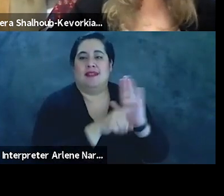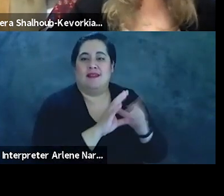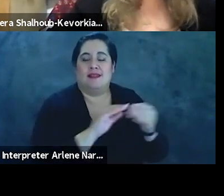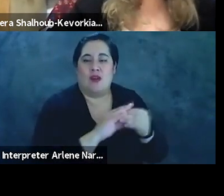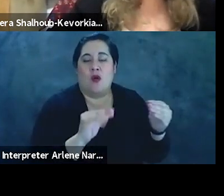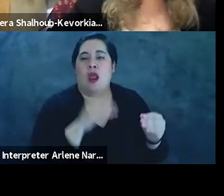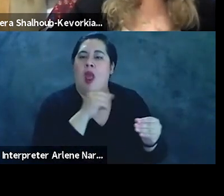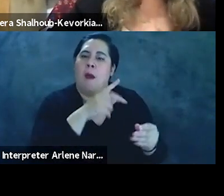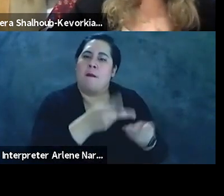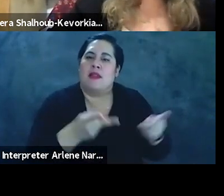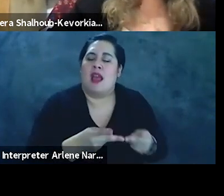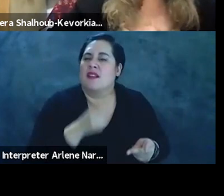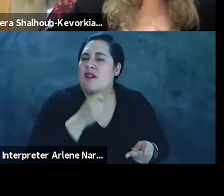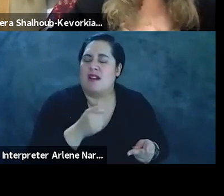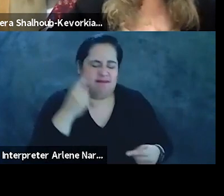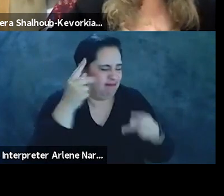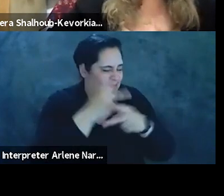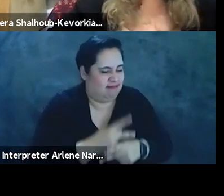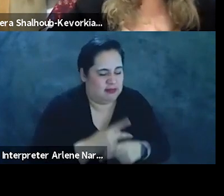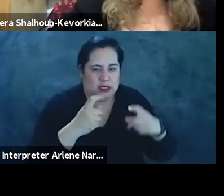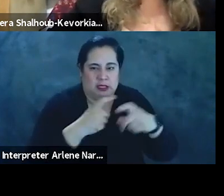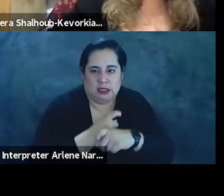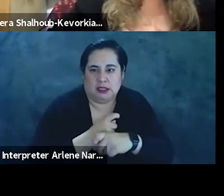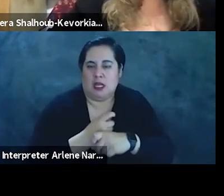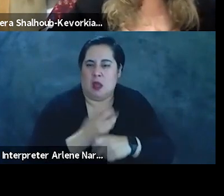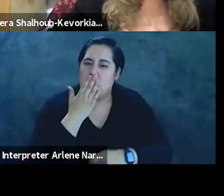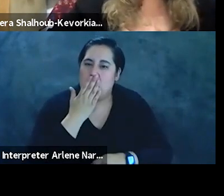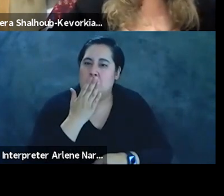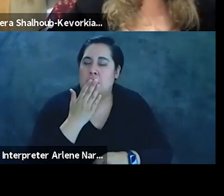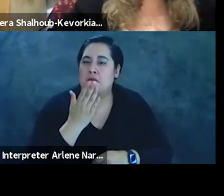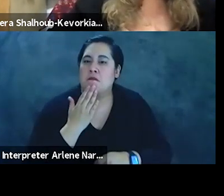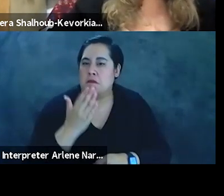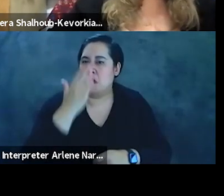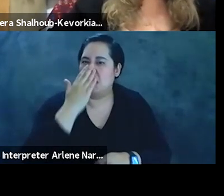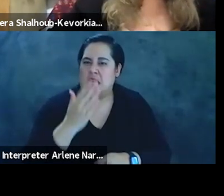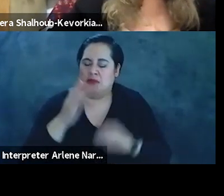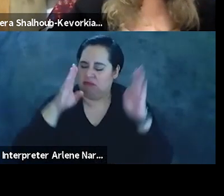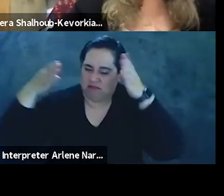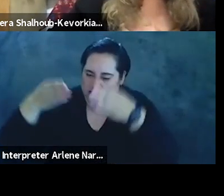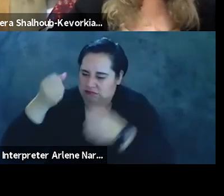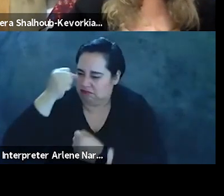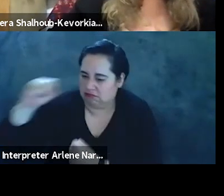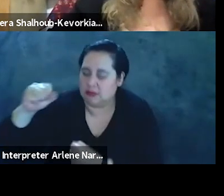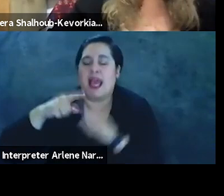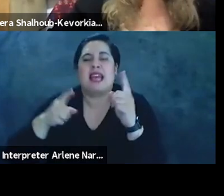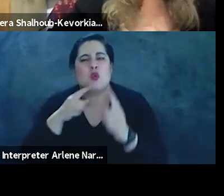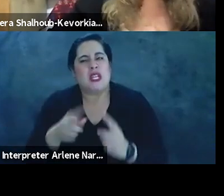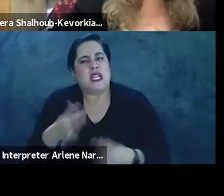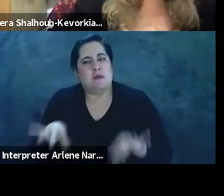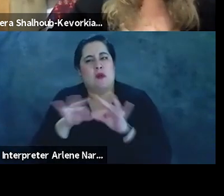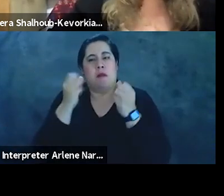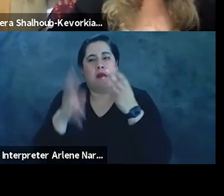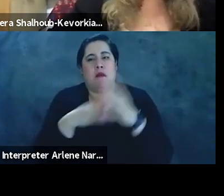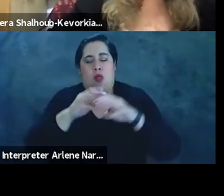of indecipherable complexity and Muslim fanaticism that has meant a great deal to a great many people around the world as a